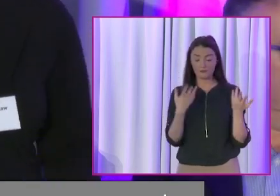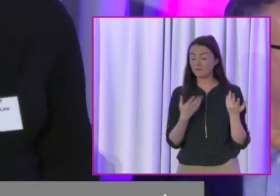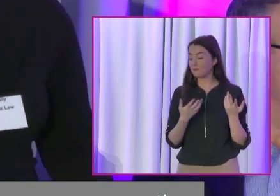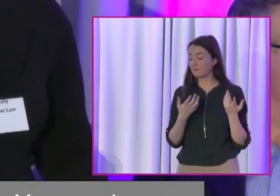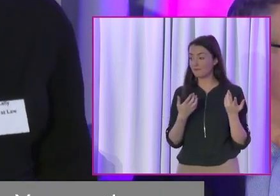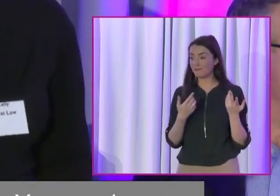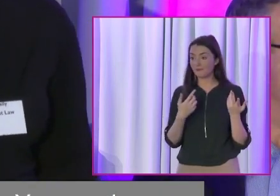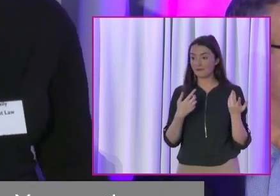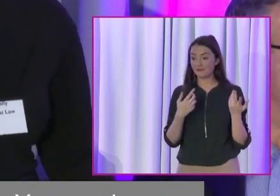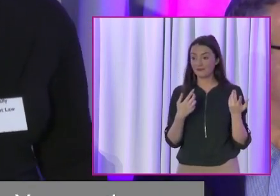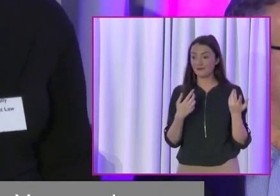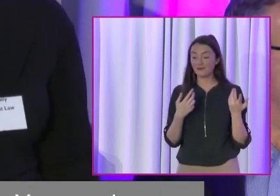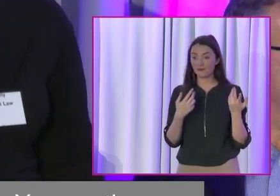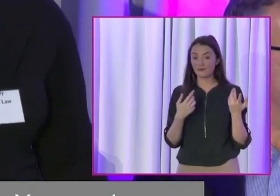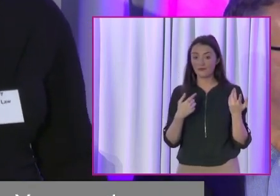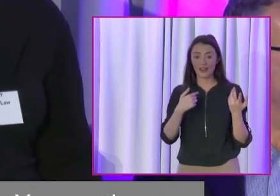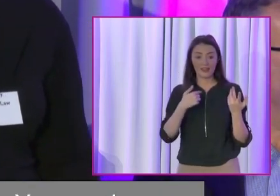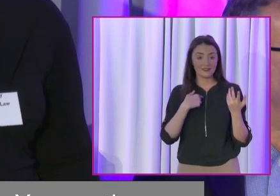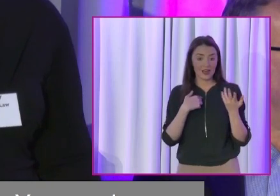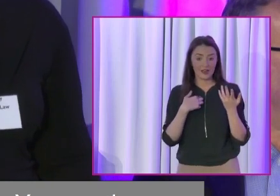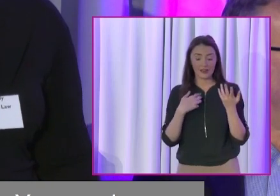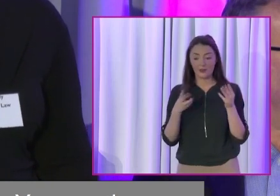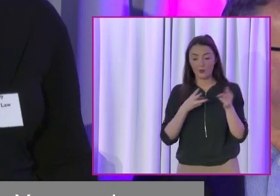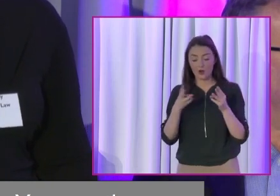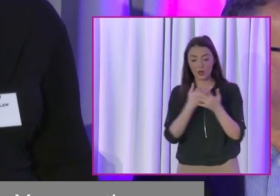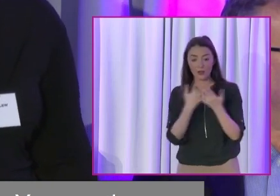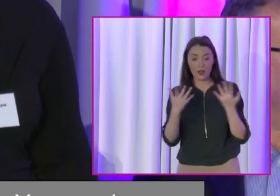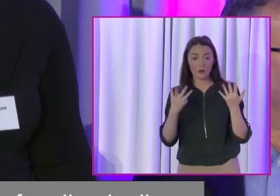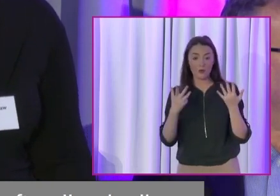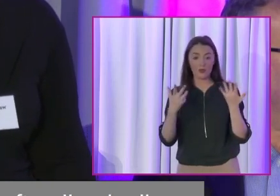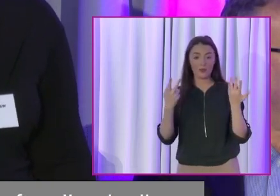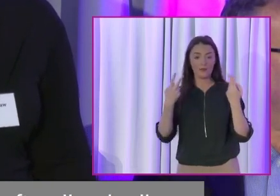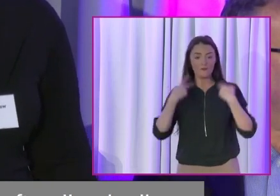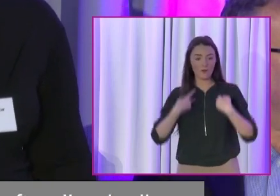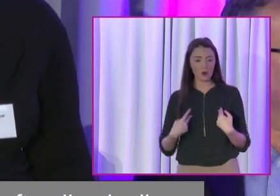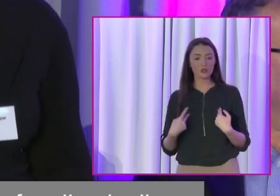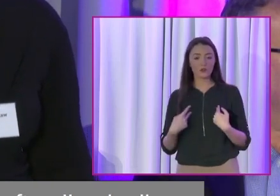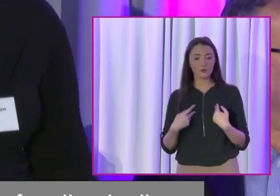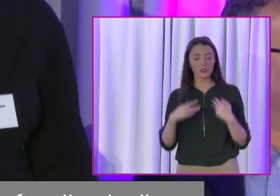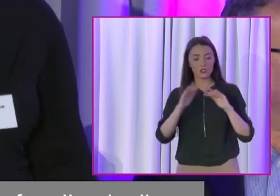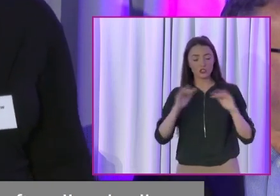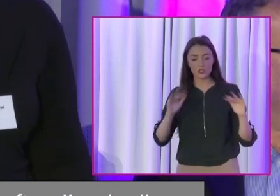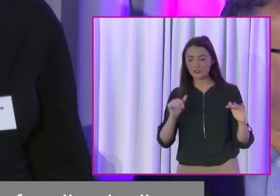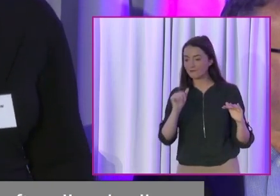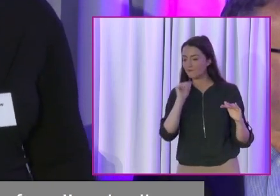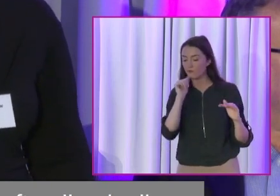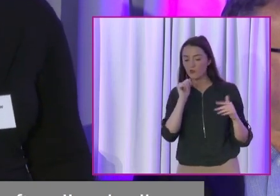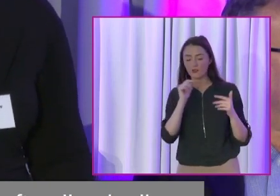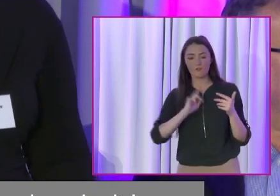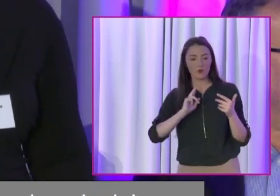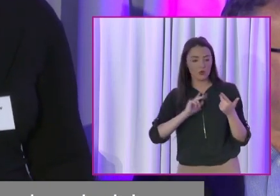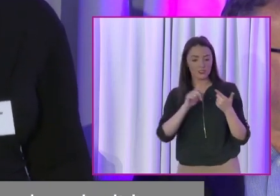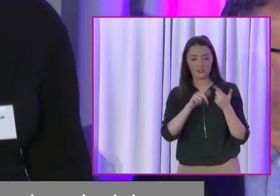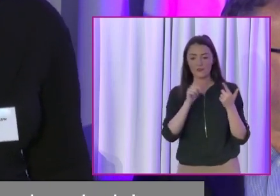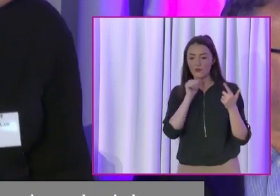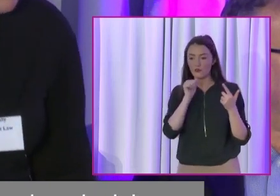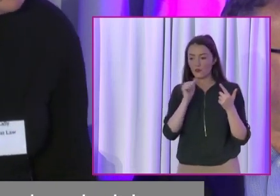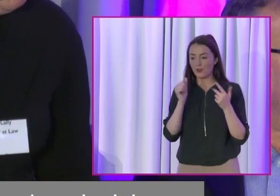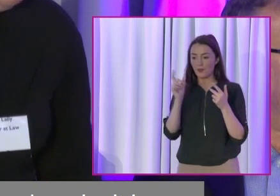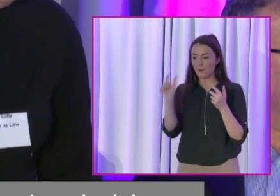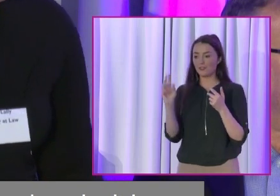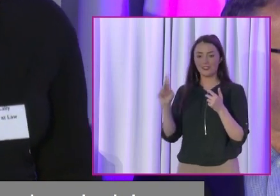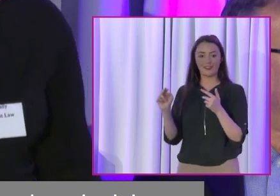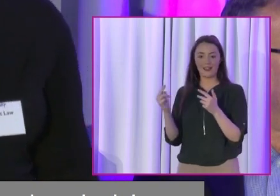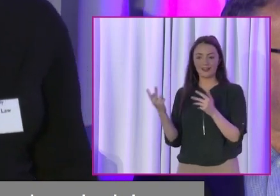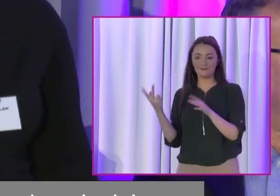room. And very often I'm dealing with vulnerable children who don't have a voice, don't have someone to talk for them. And I say to them, no, you